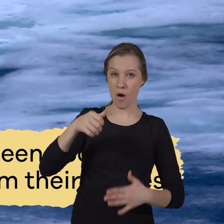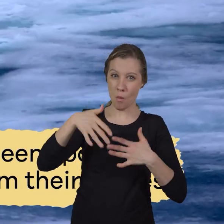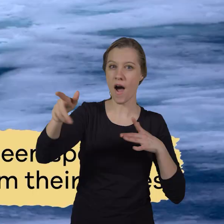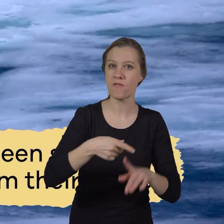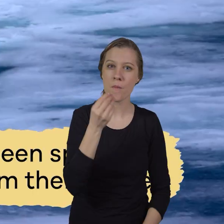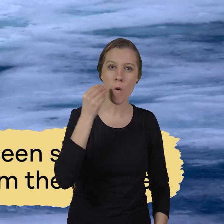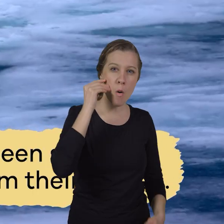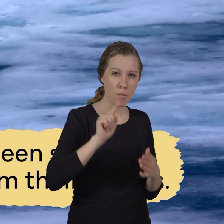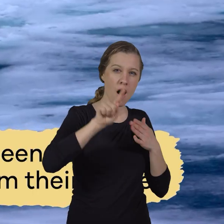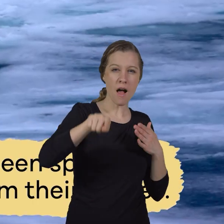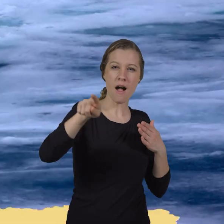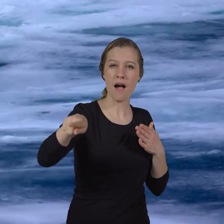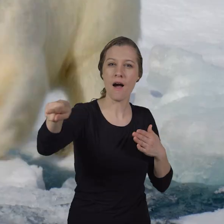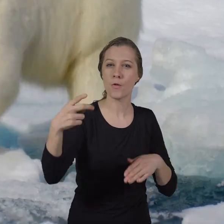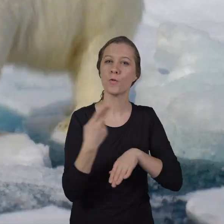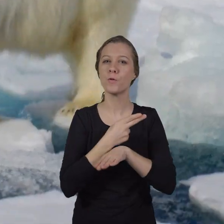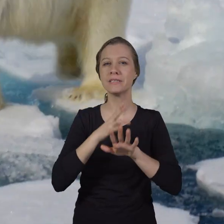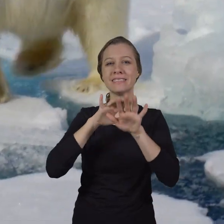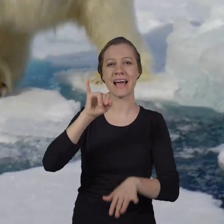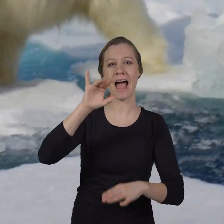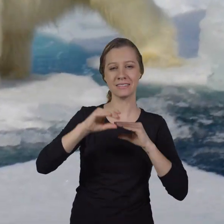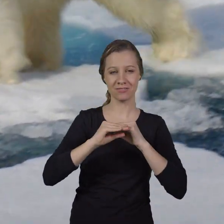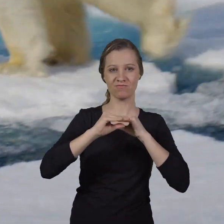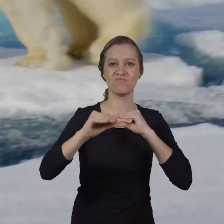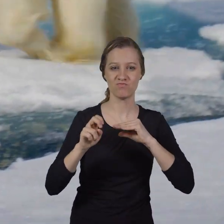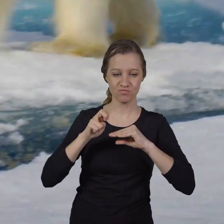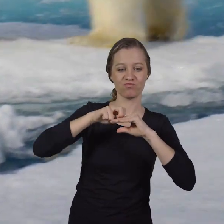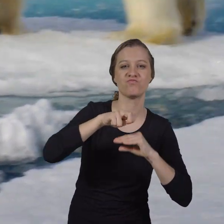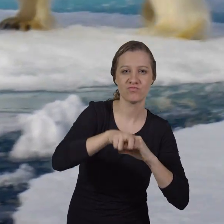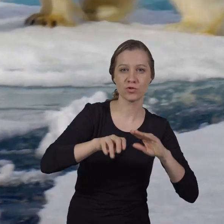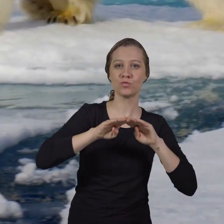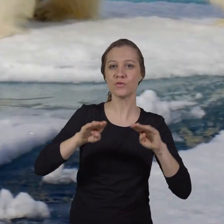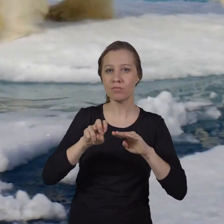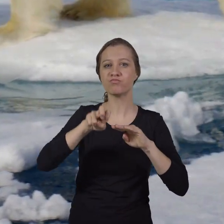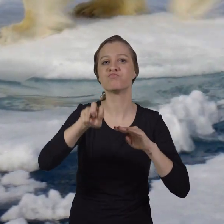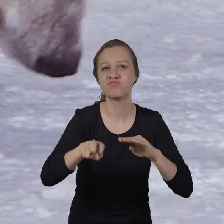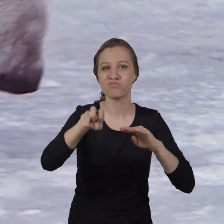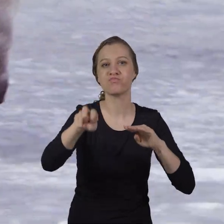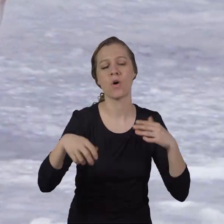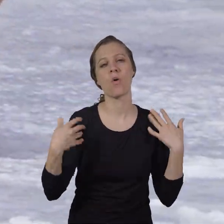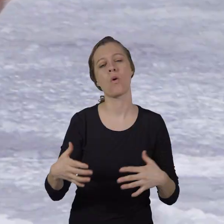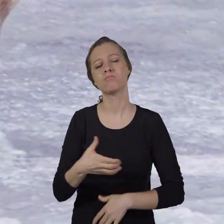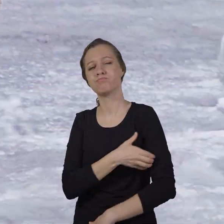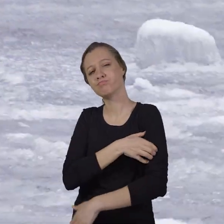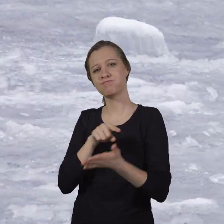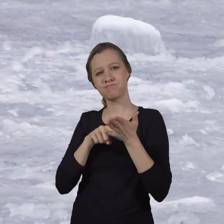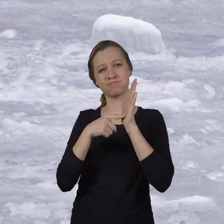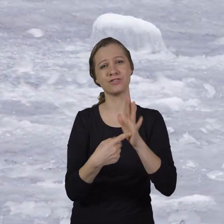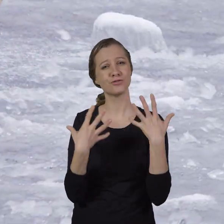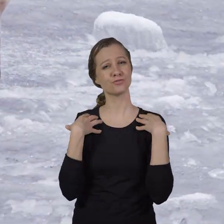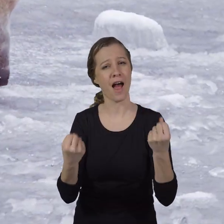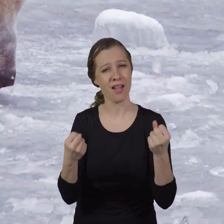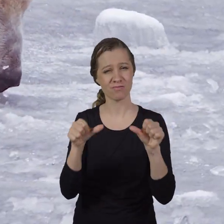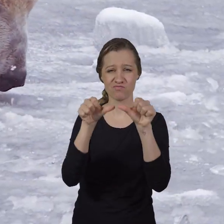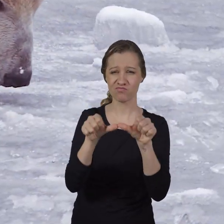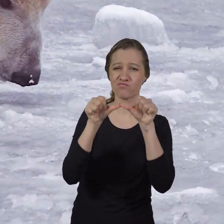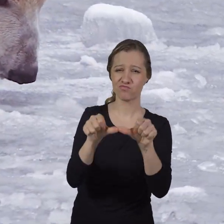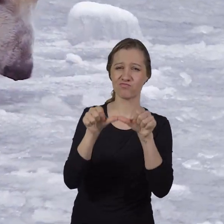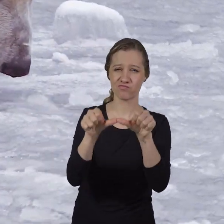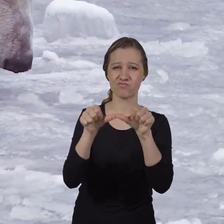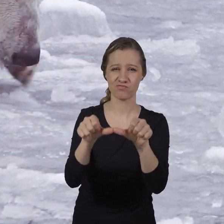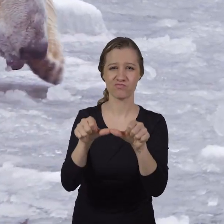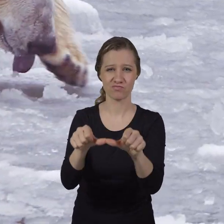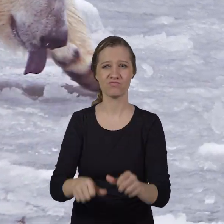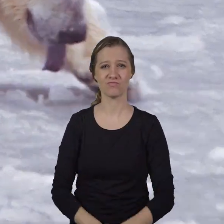of miles away from their homes from using the sea ice and swimming to travel. They are a powerful symbol of